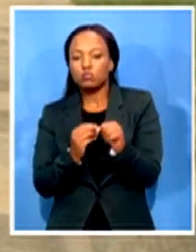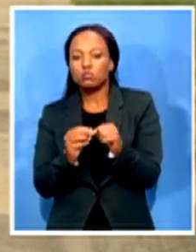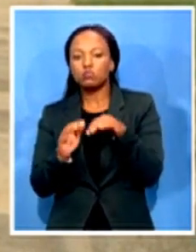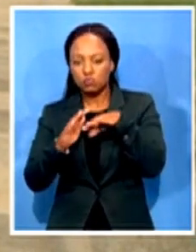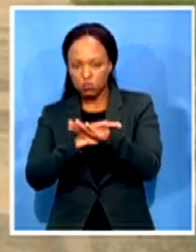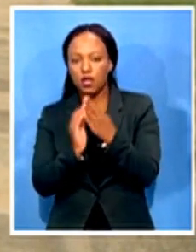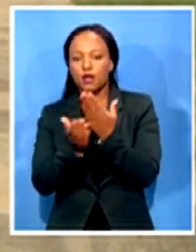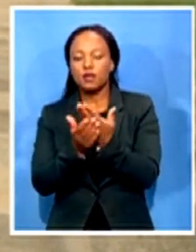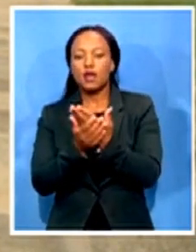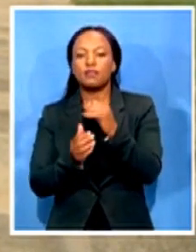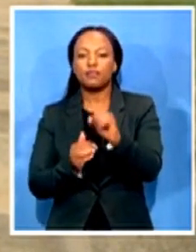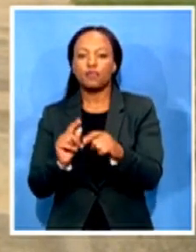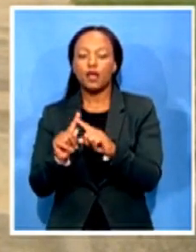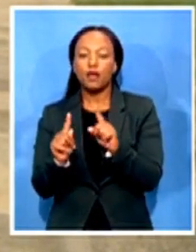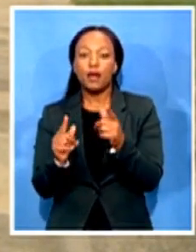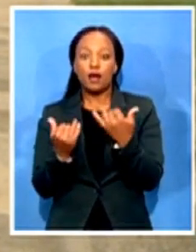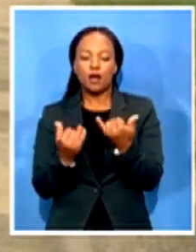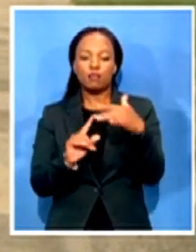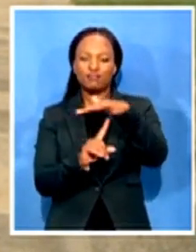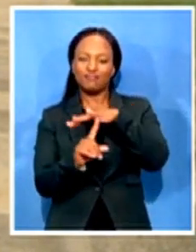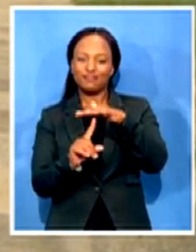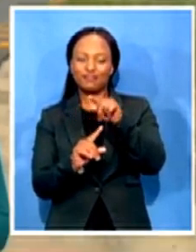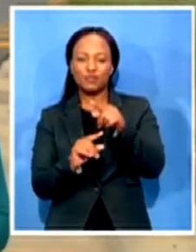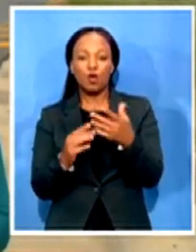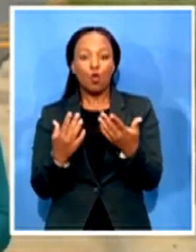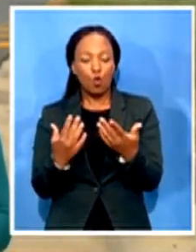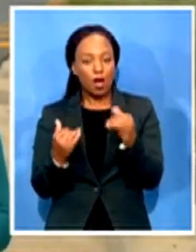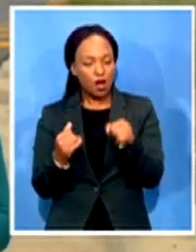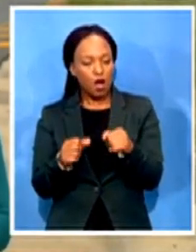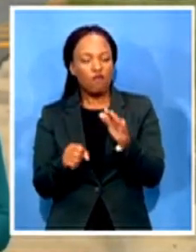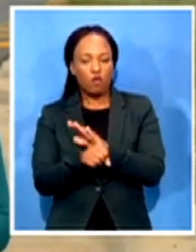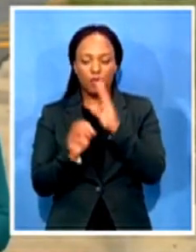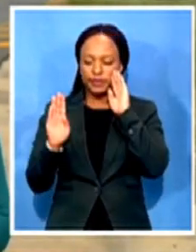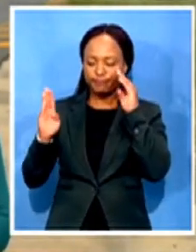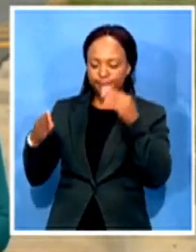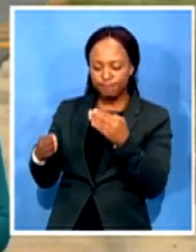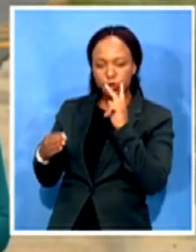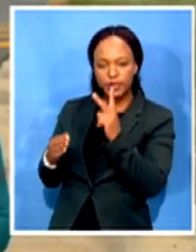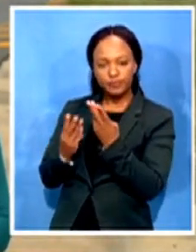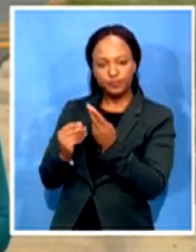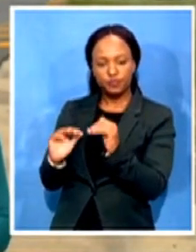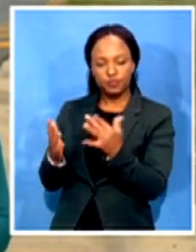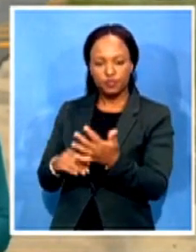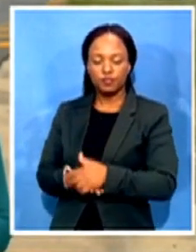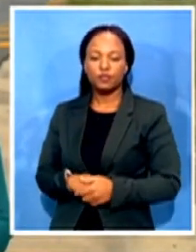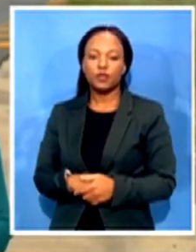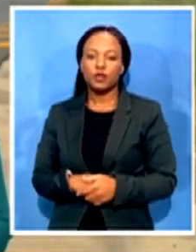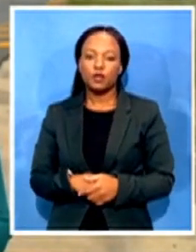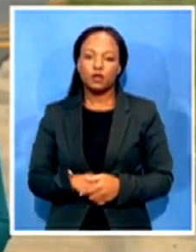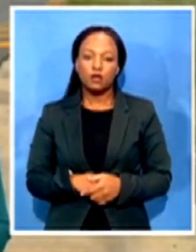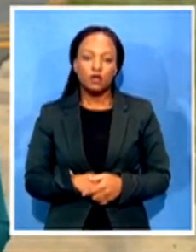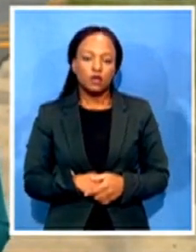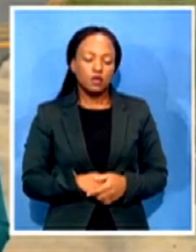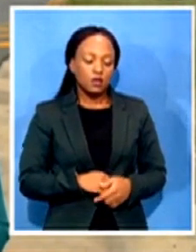situation that also needs attention have you been able to interact with some people who are